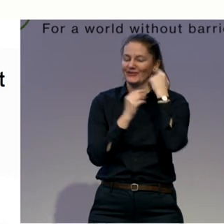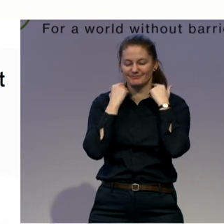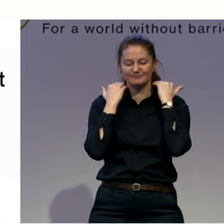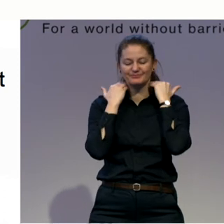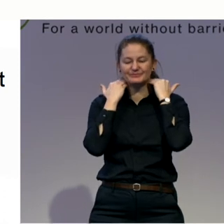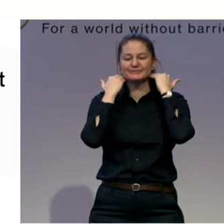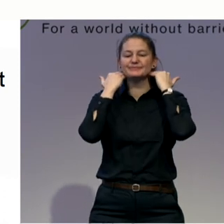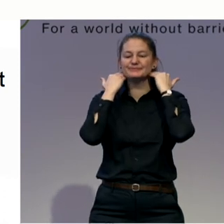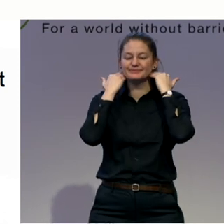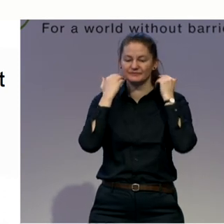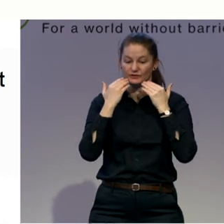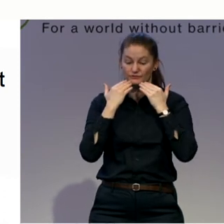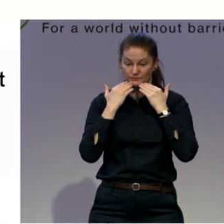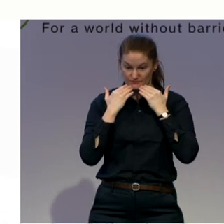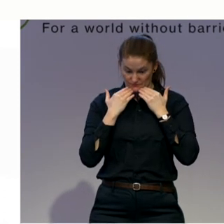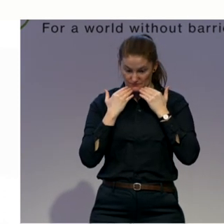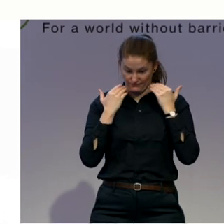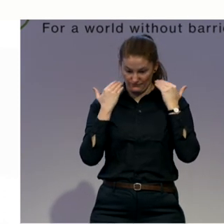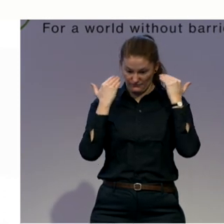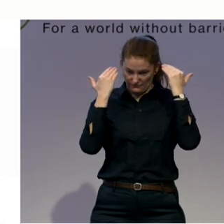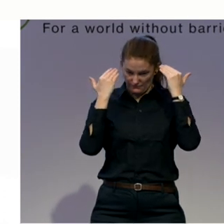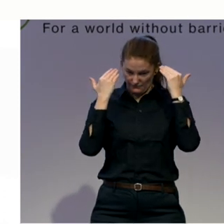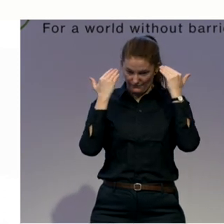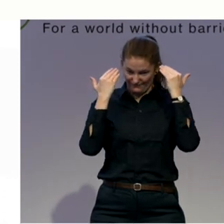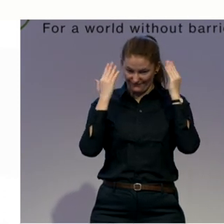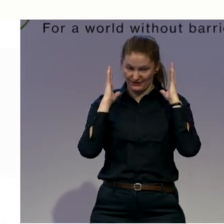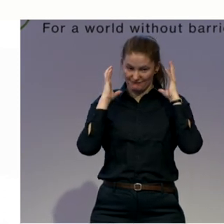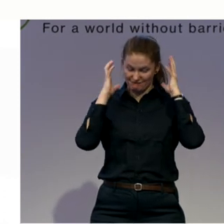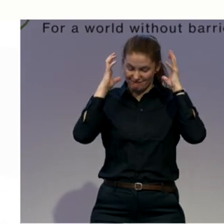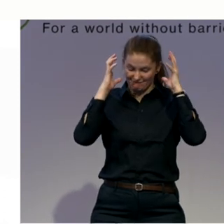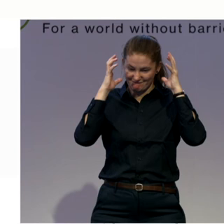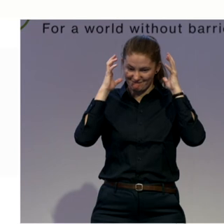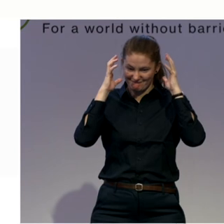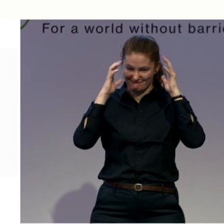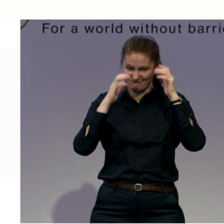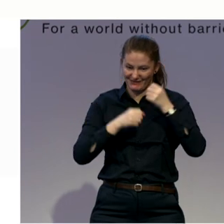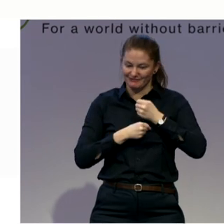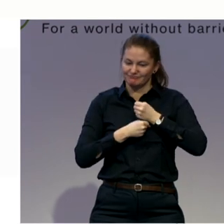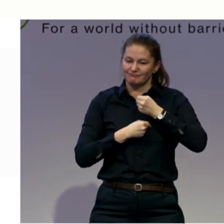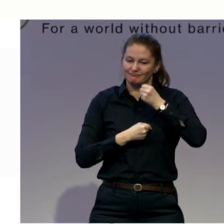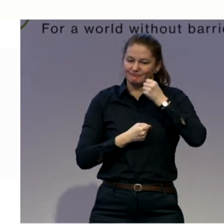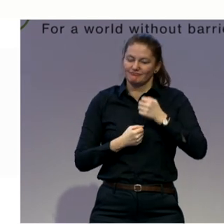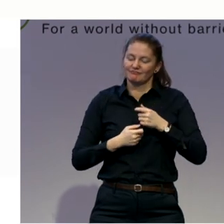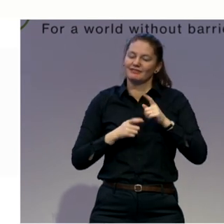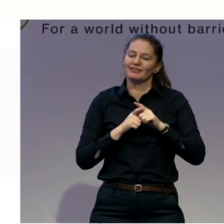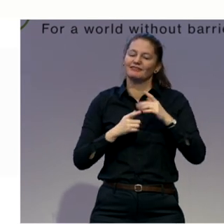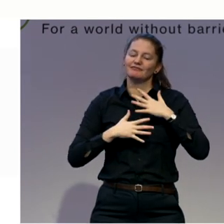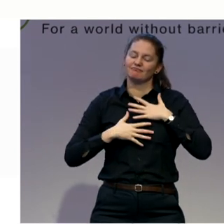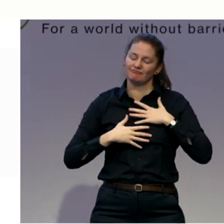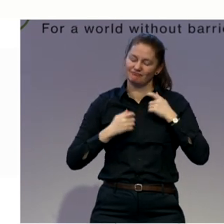Lengthen your neck. Release your muscles. Make them long. Stretch them. And come back.